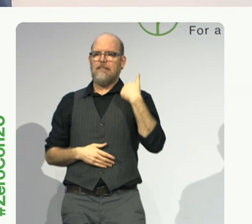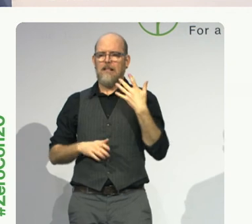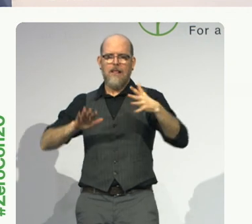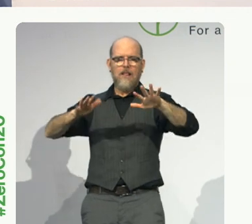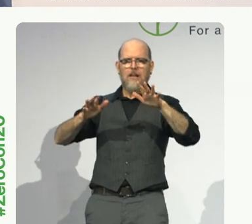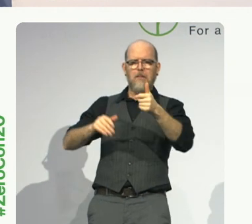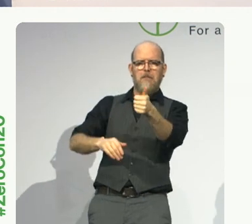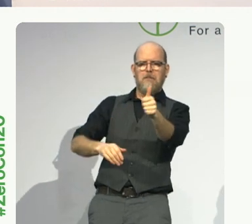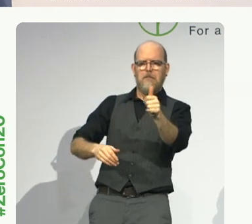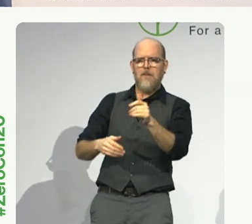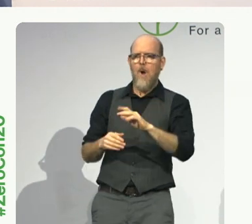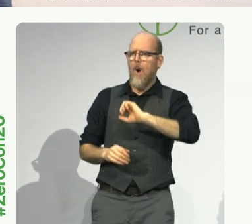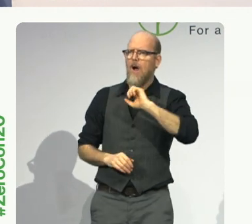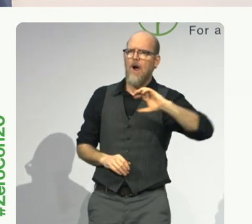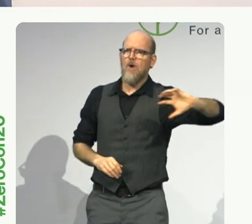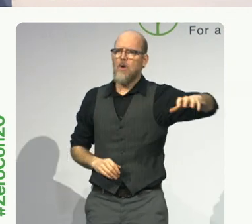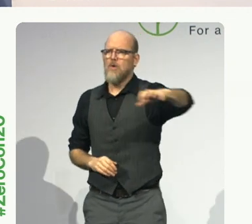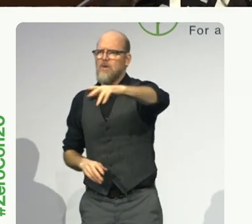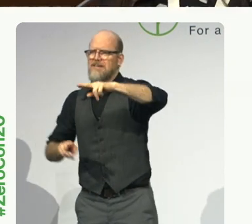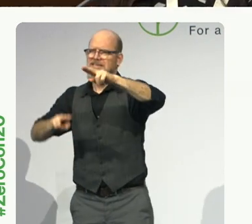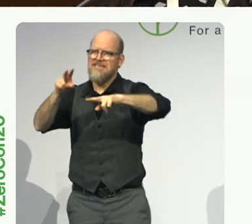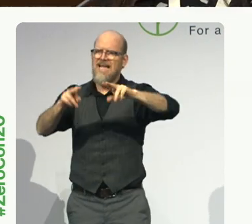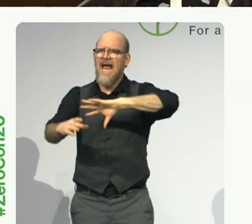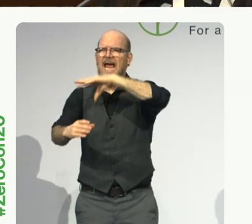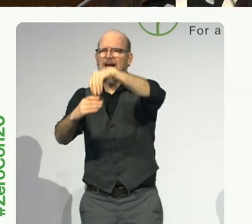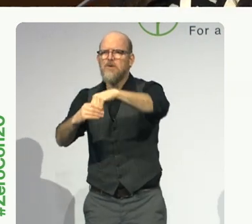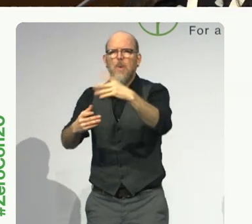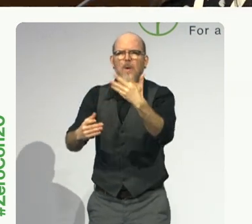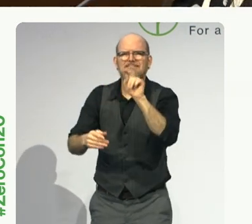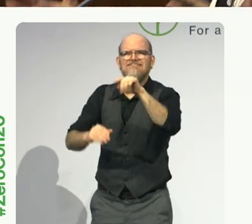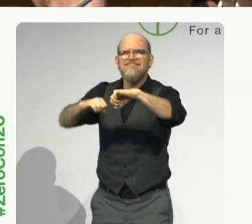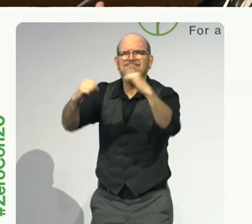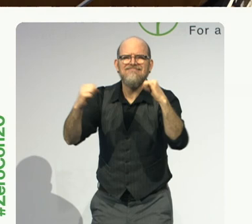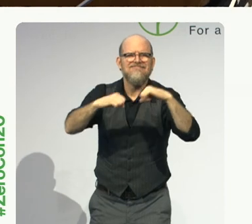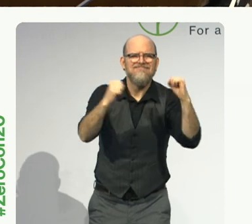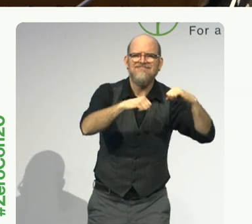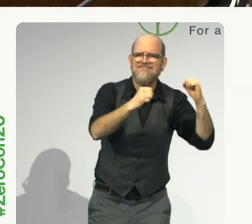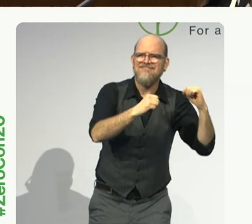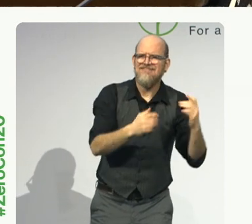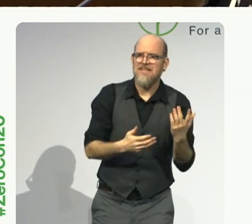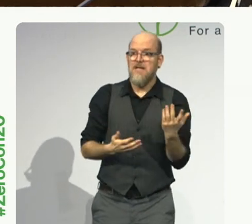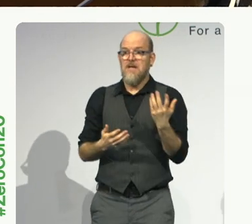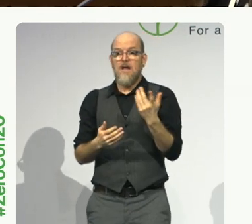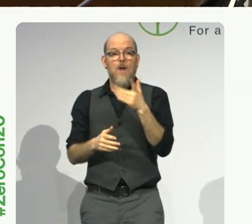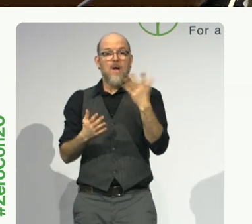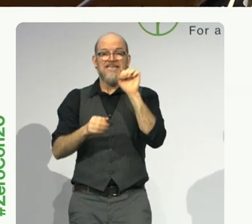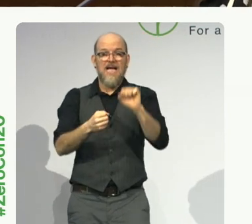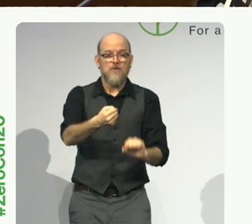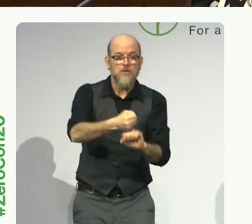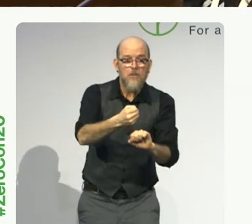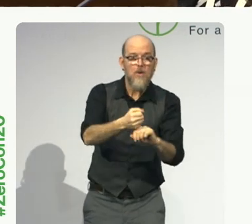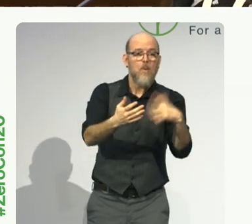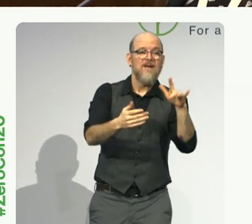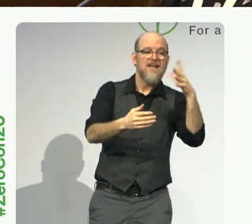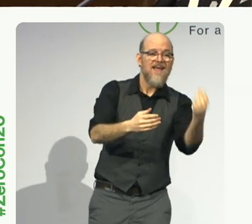What does inclusion really look like? What are the support services? Are all children with disabilities being